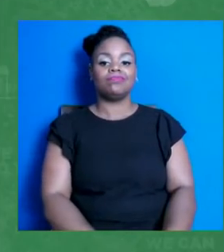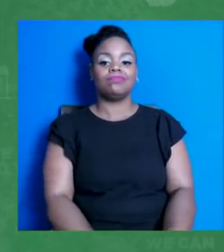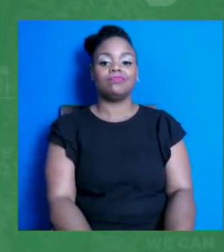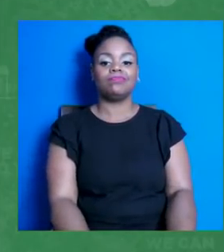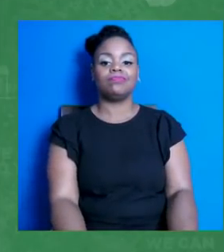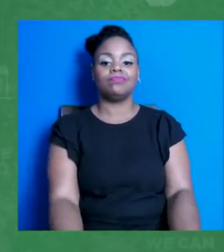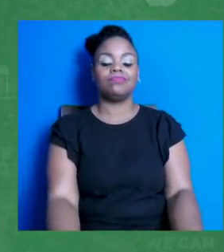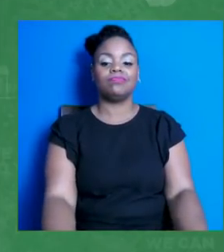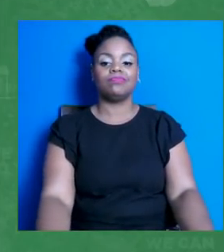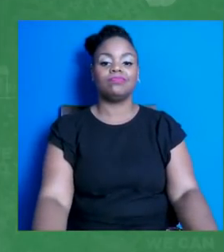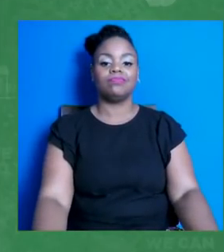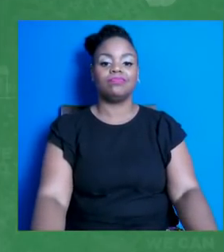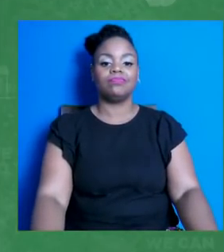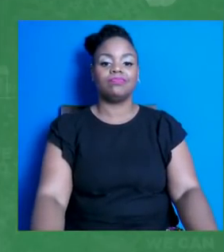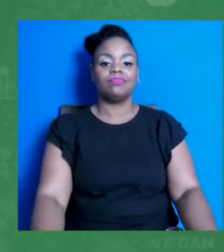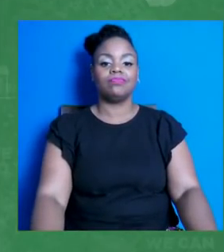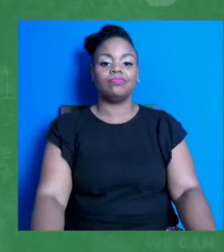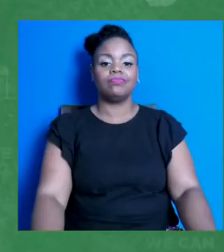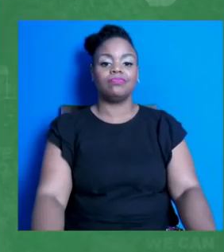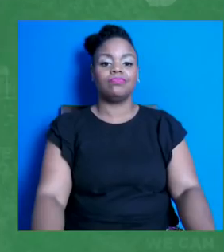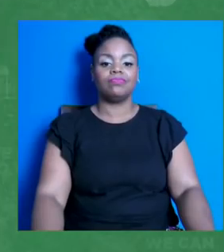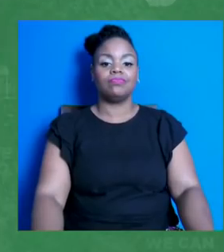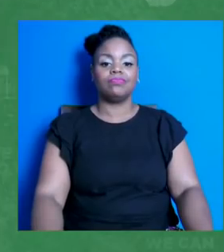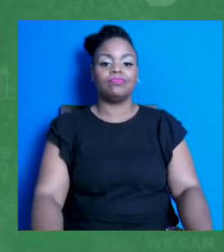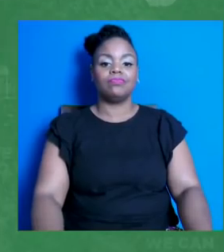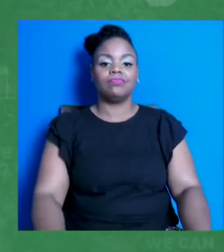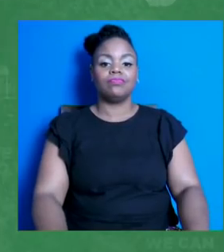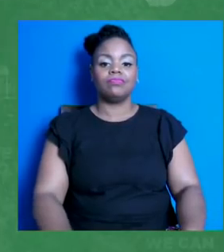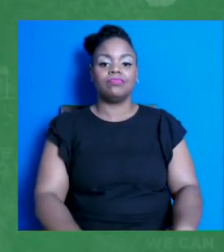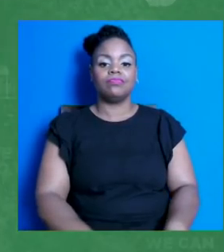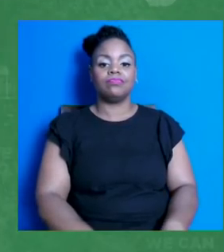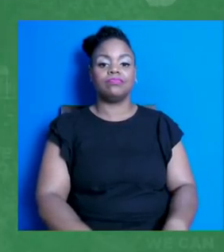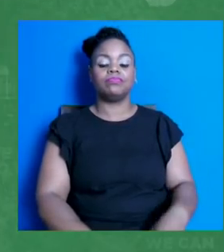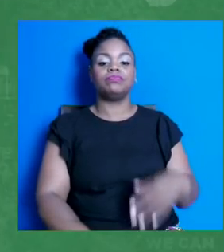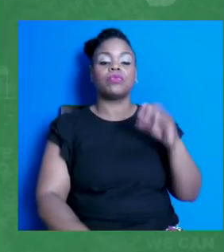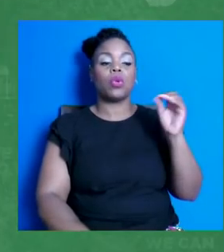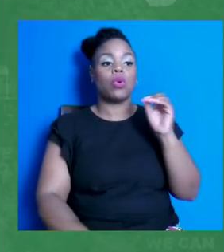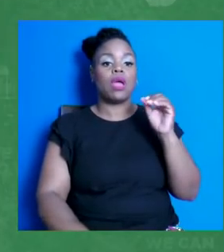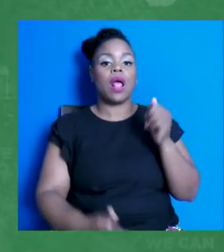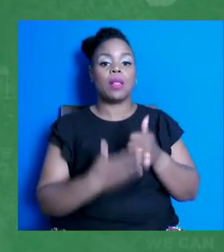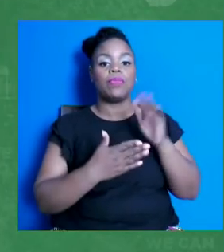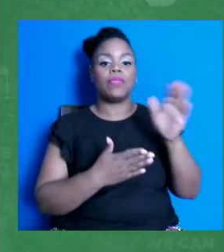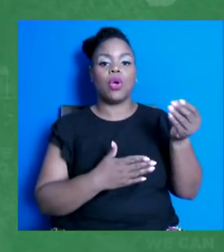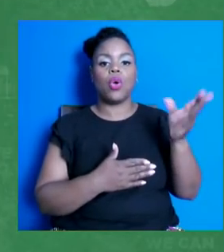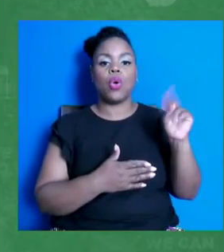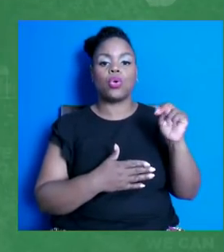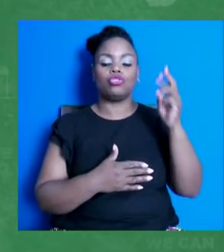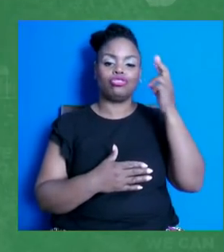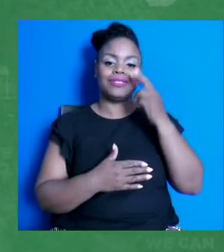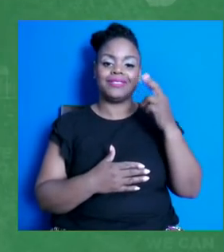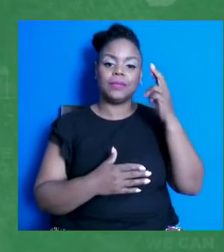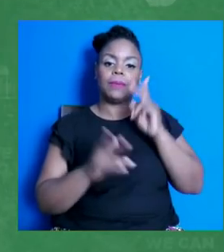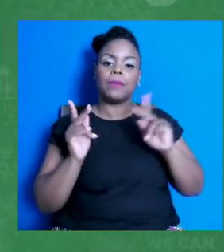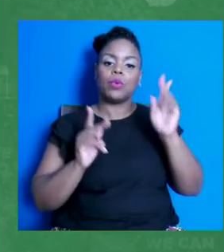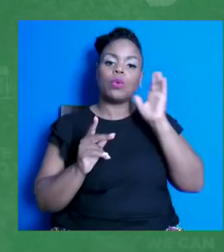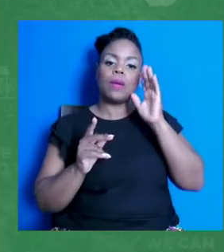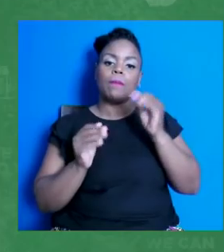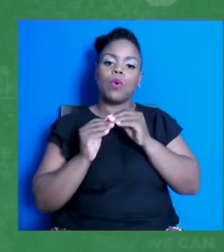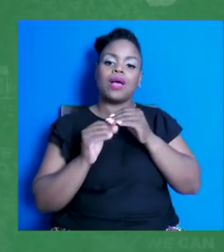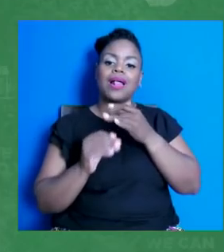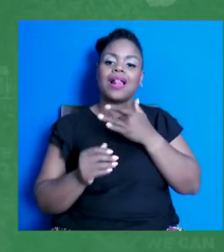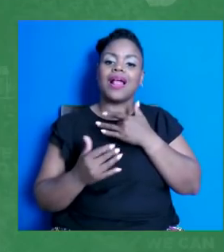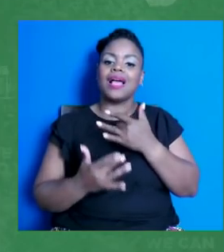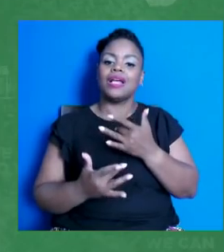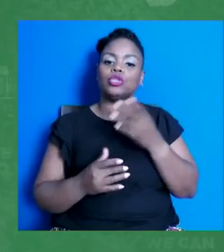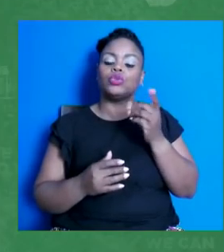And lastly, you want to help them find their own reason. Research shows that people are more likely to do something when they have their own reason for doing it. People get